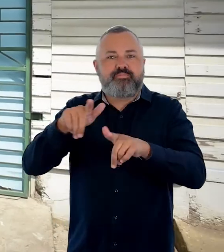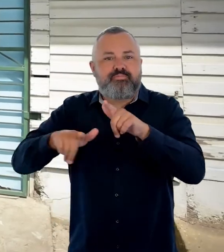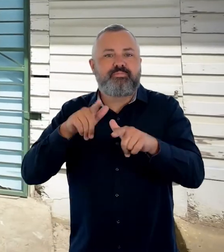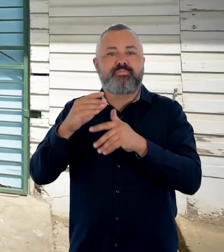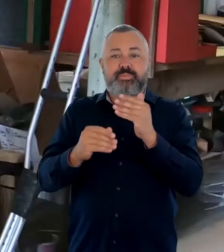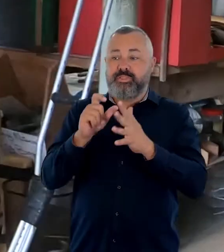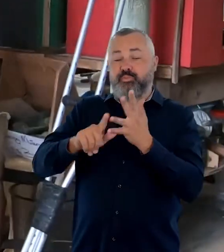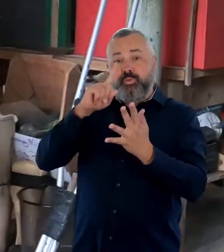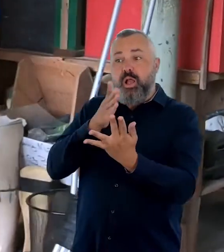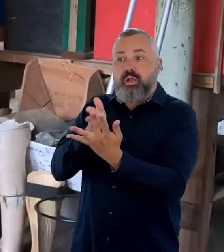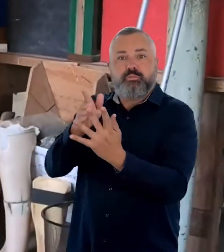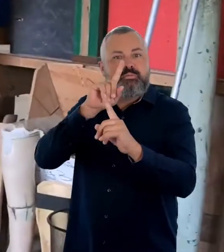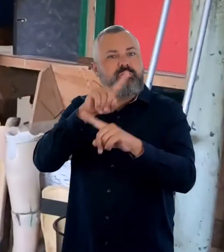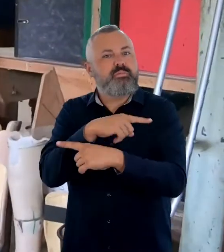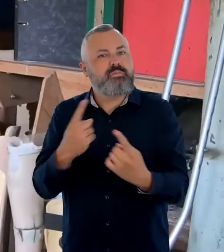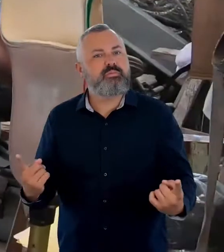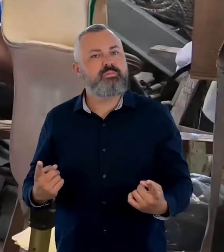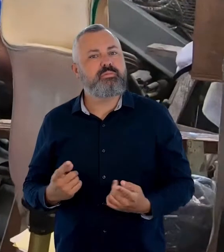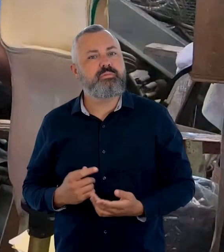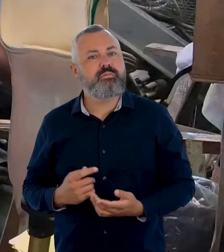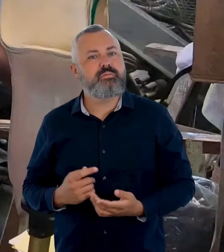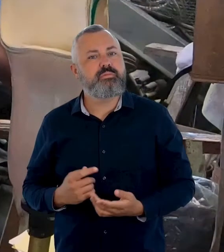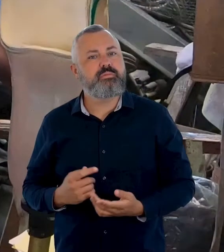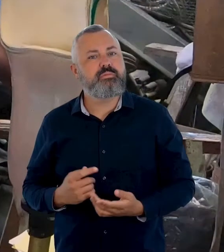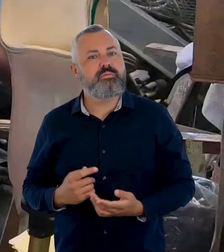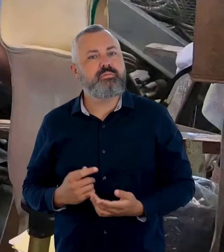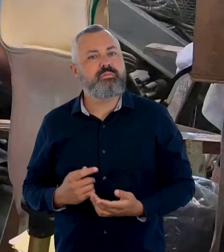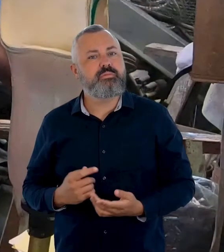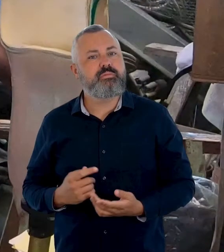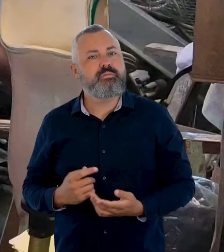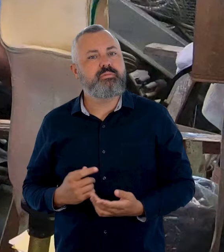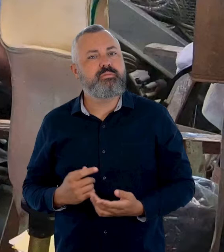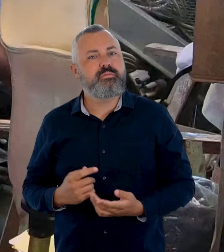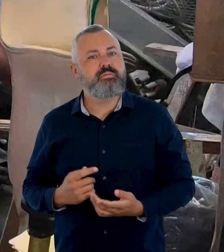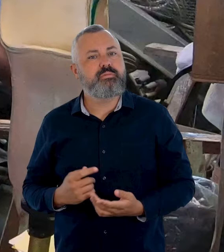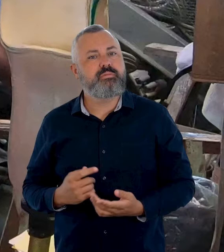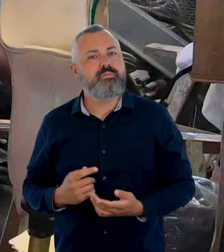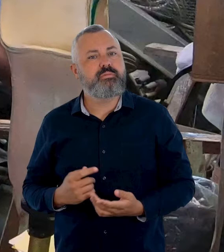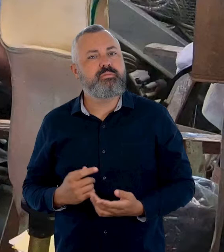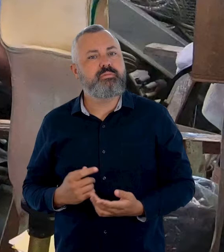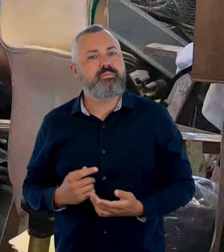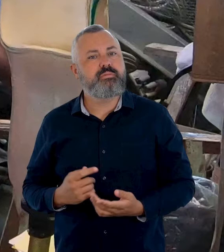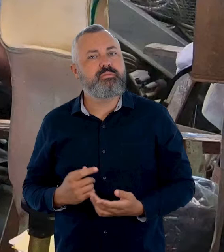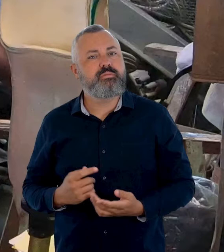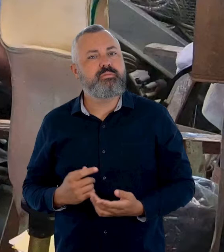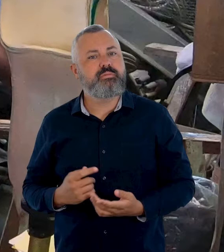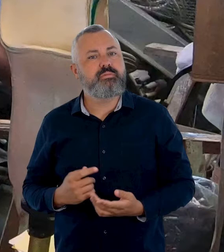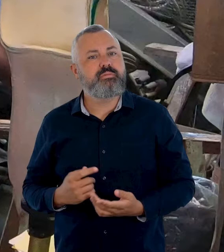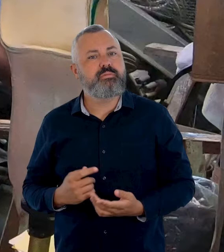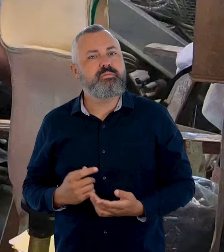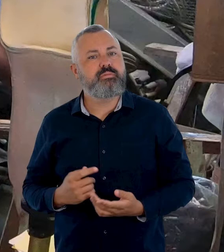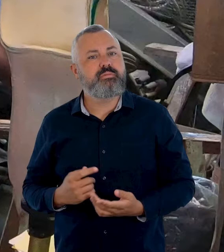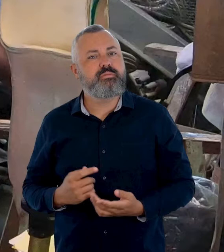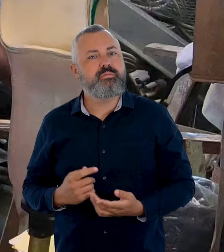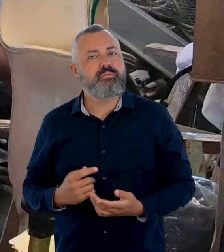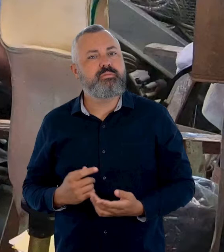such as prosthetics and mobility aids. The woman in the red dress enters and walks through the workshop. She talks with a man as they